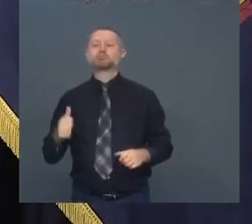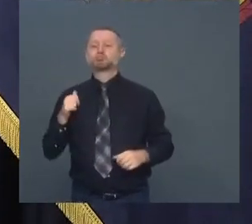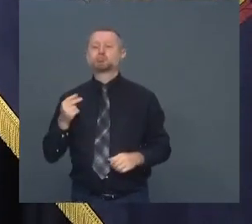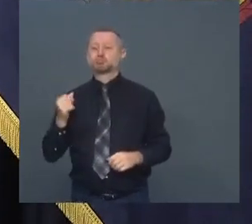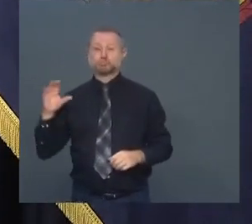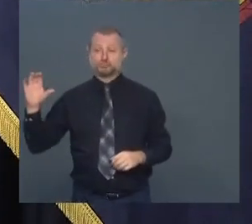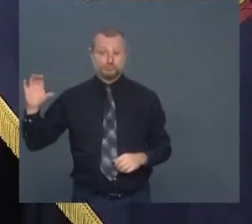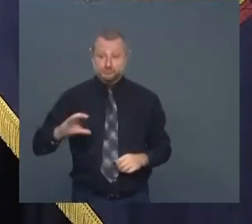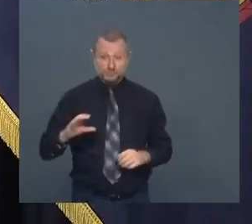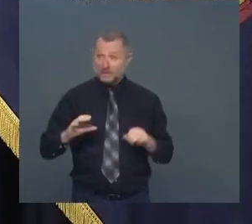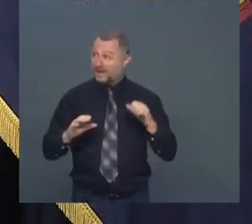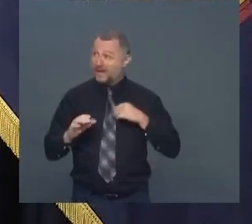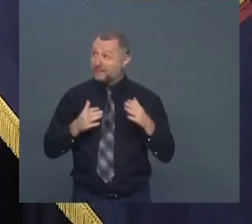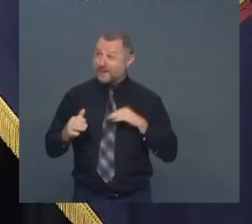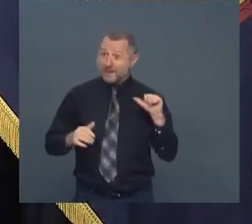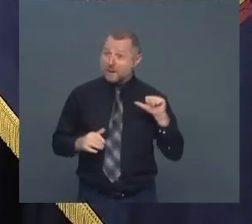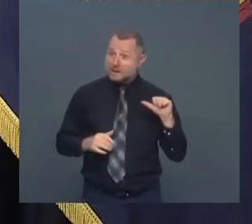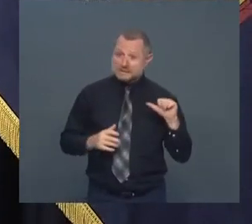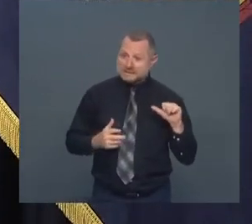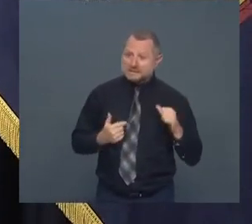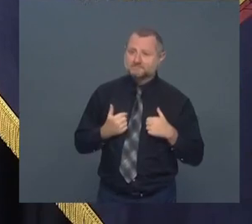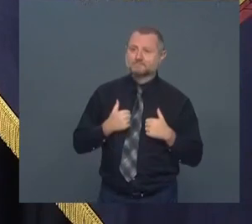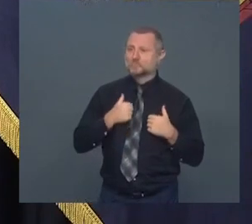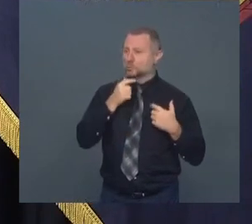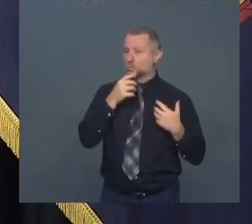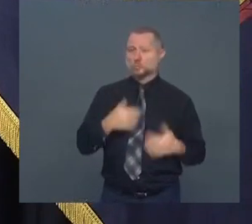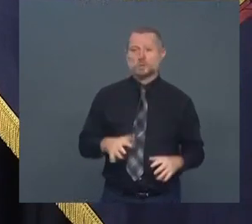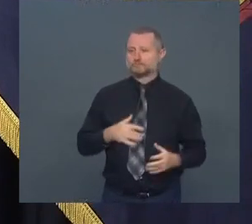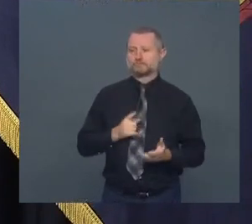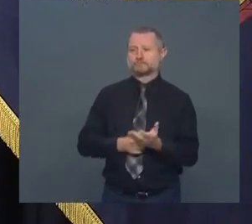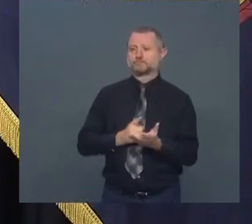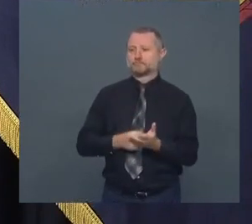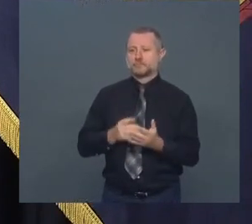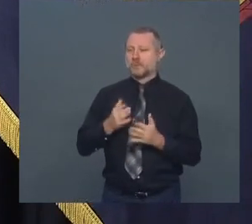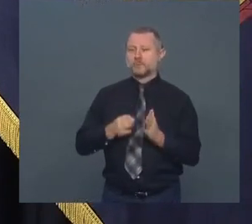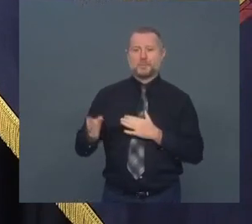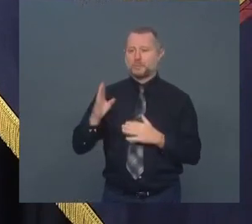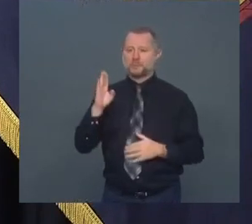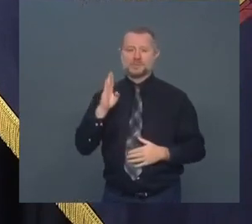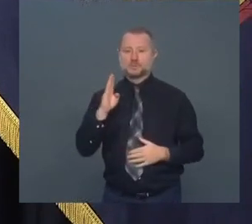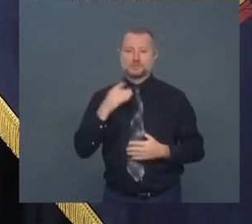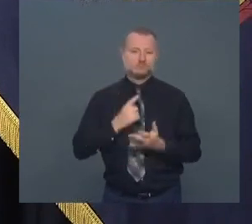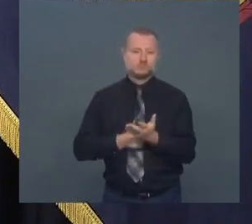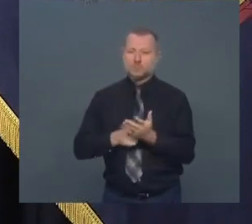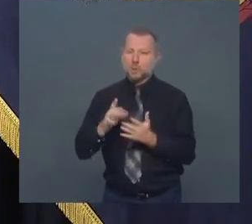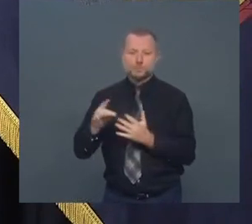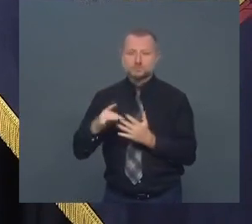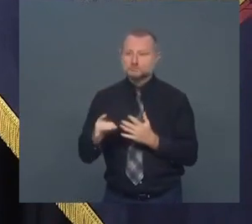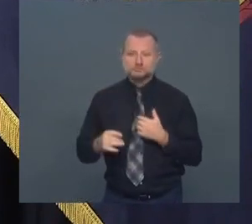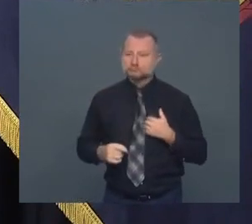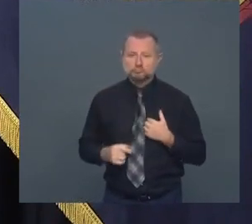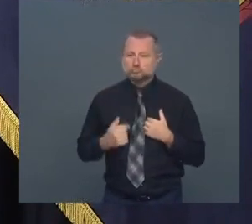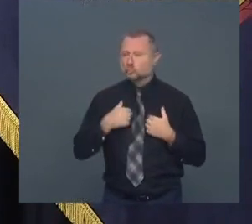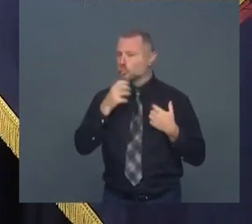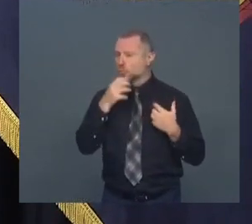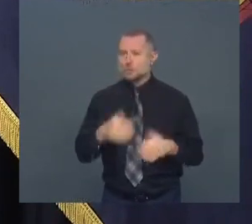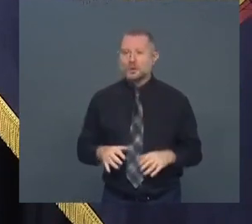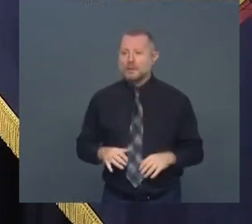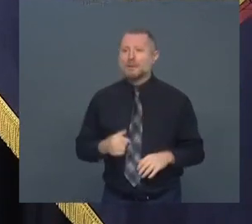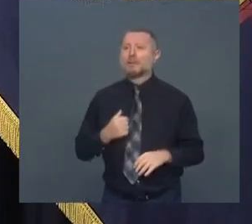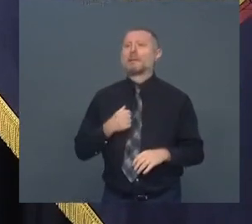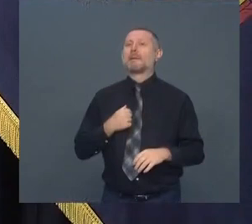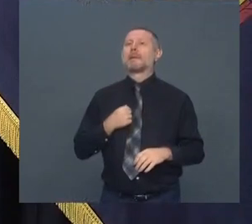I don't want to go there because I don't want to suggest that I am